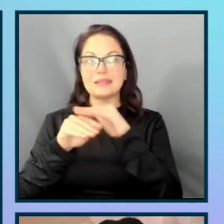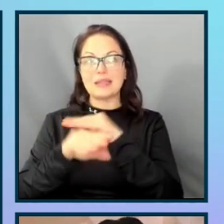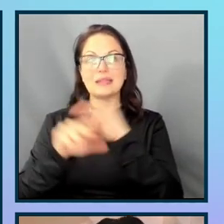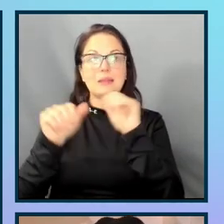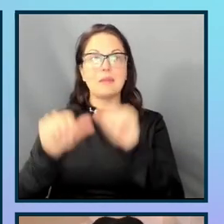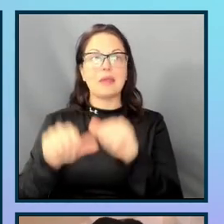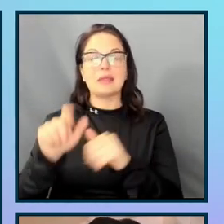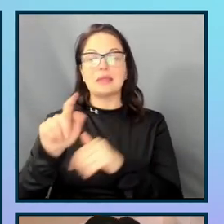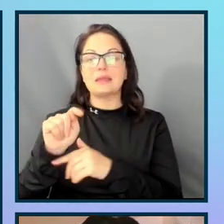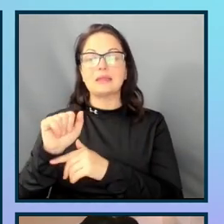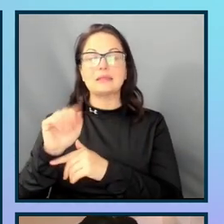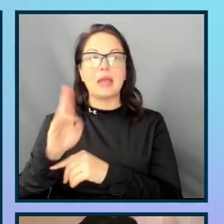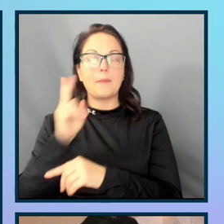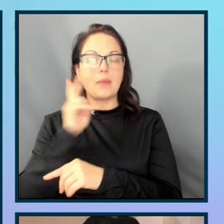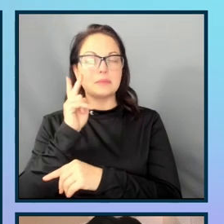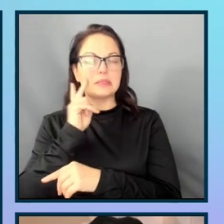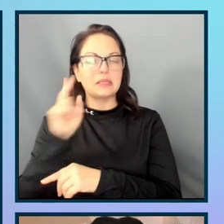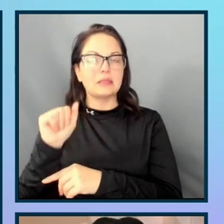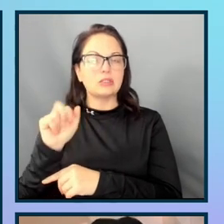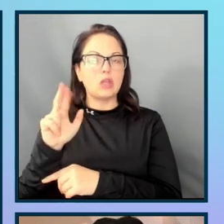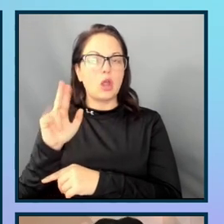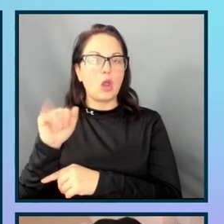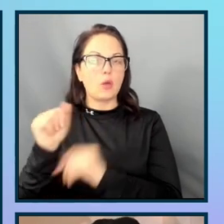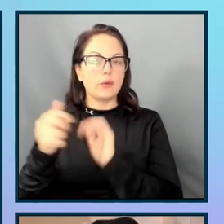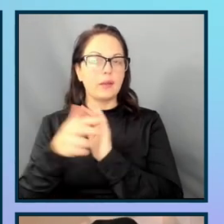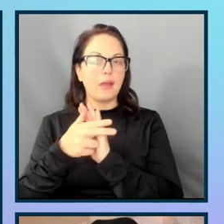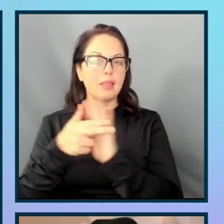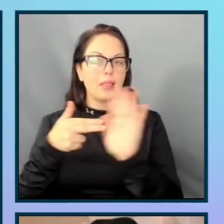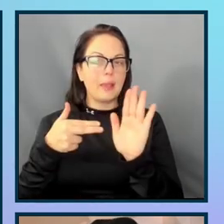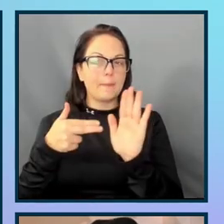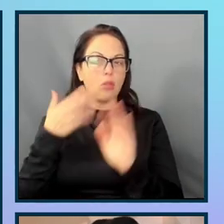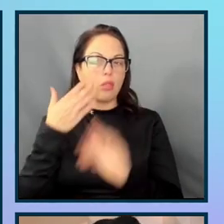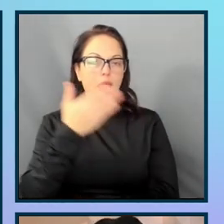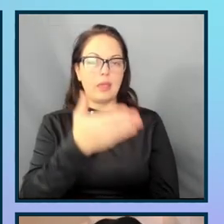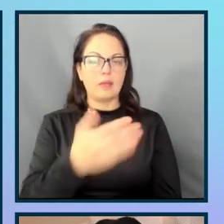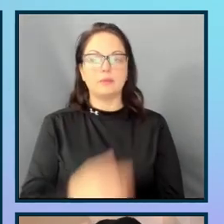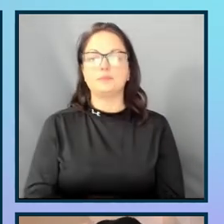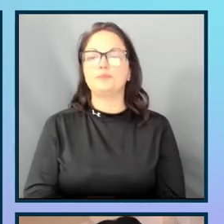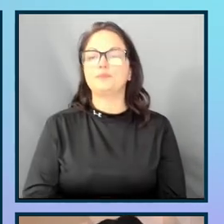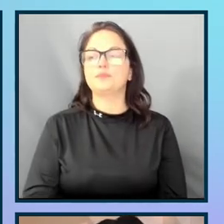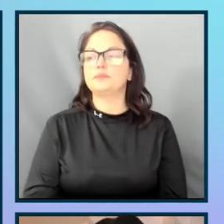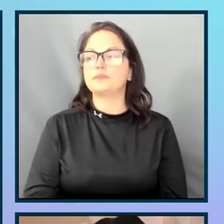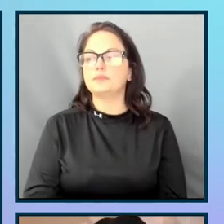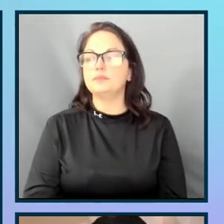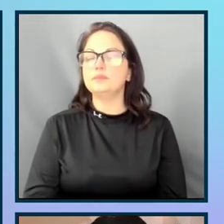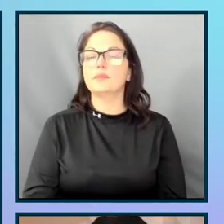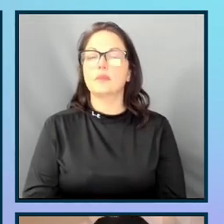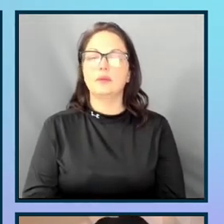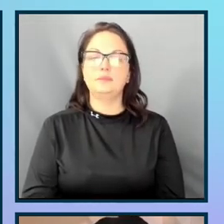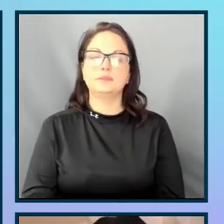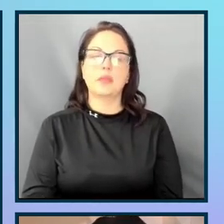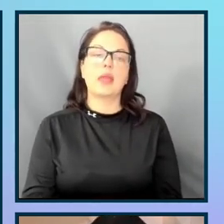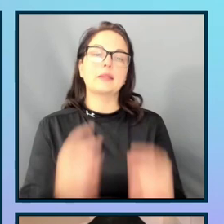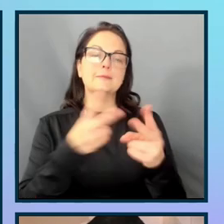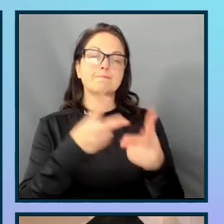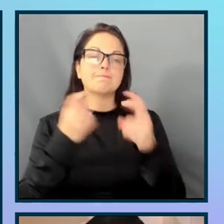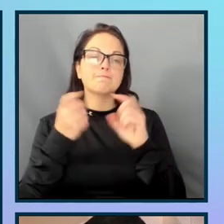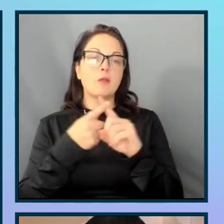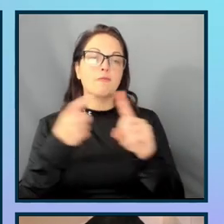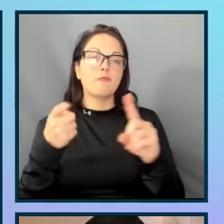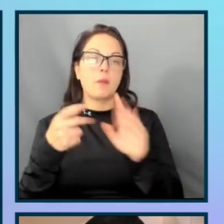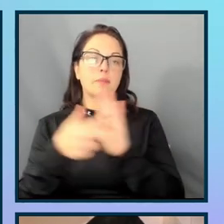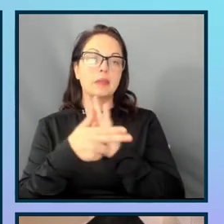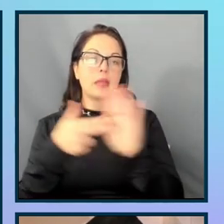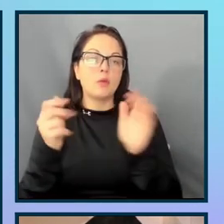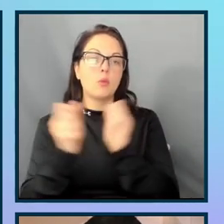seeing that there is an ARIA label by. And then that's grabbing that information from the label with the